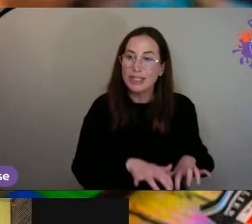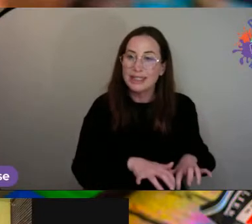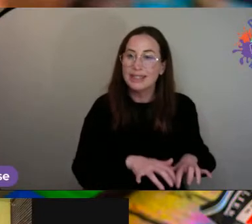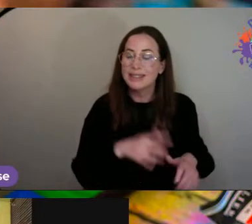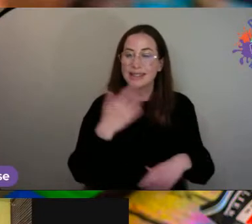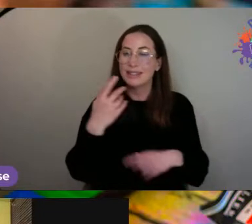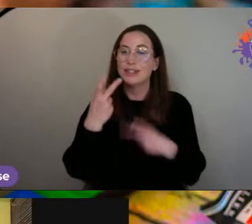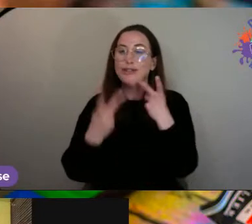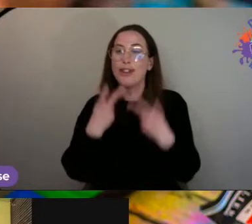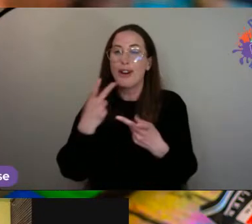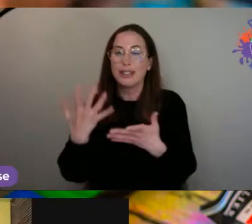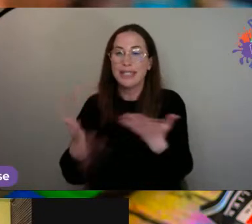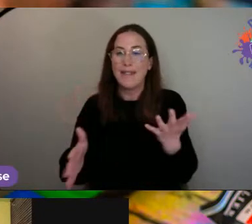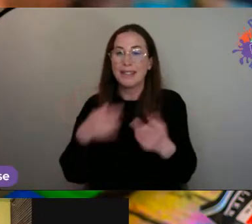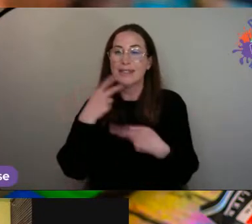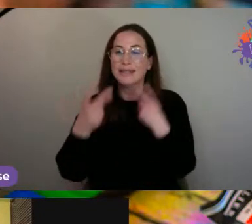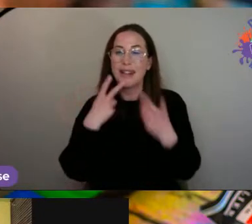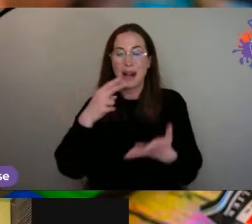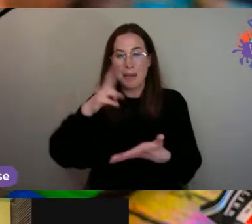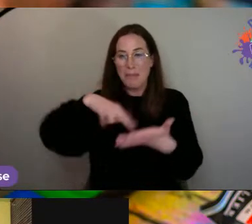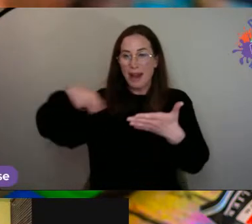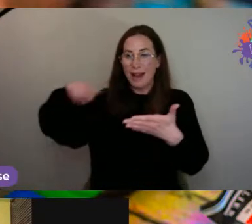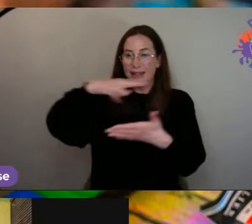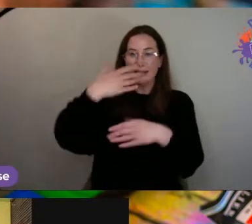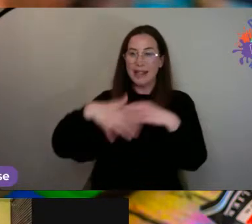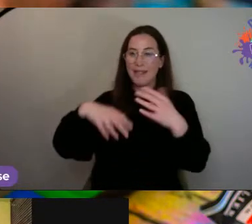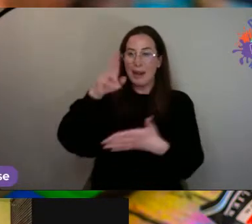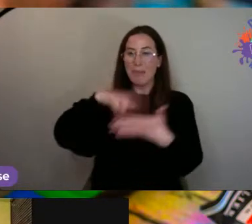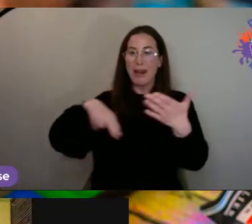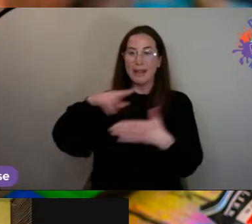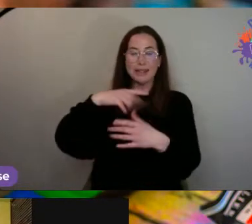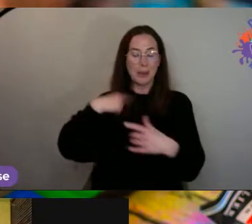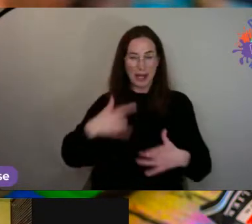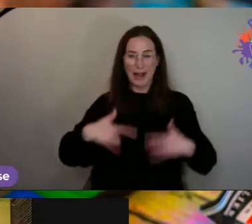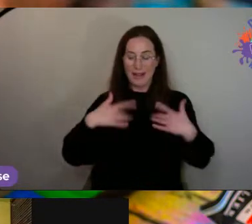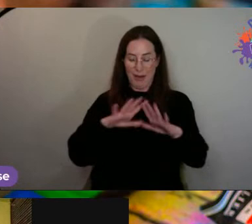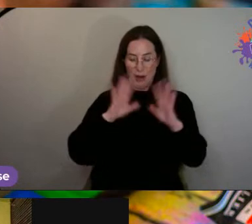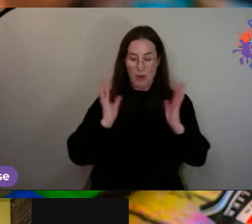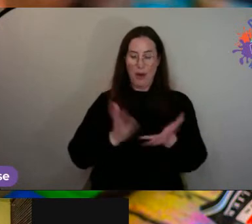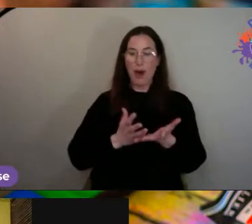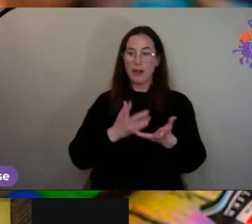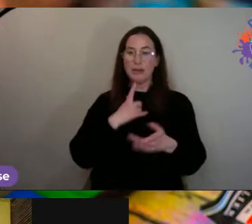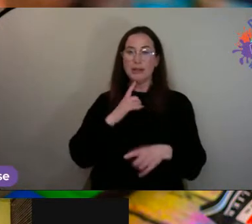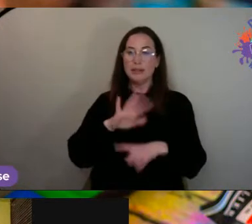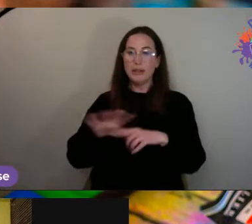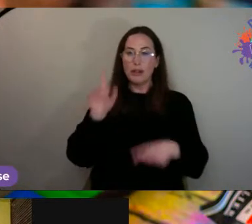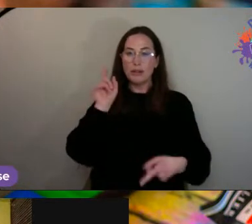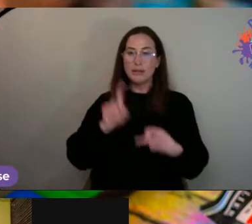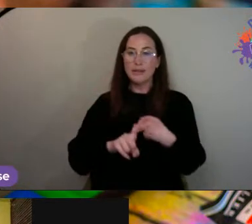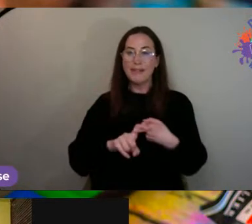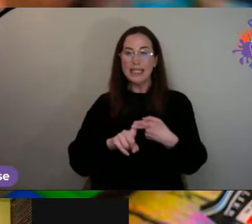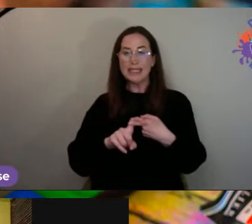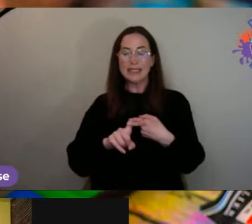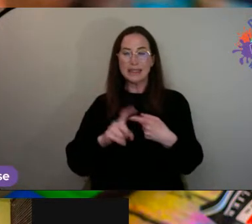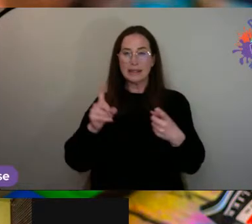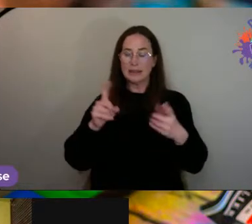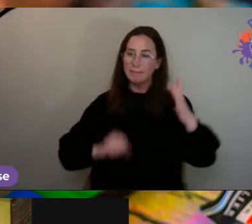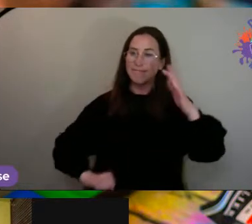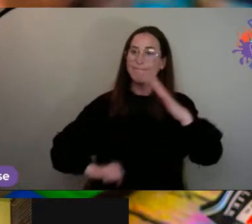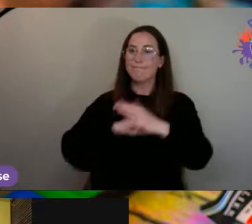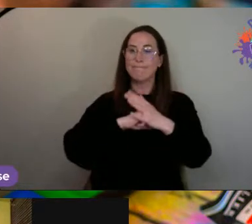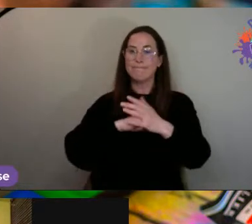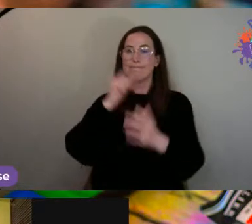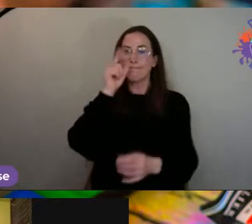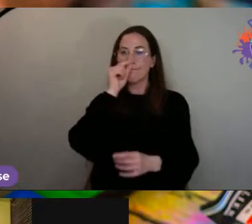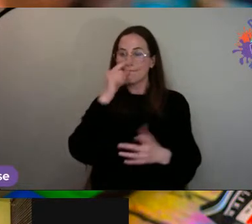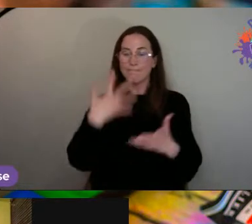sung, paintings that were never painted, because we live in a world that isn't made and set around to reach everybody's maximum potential.